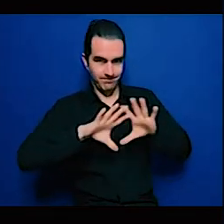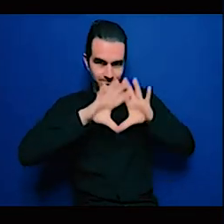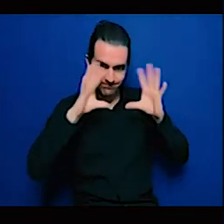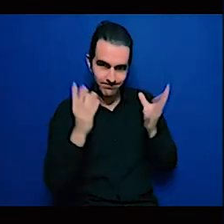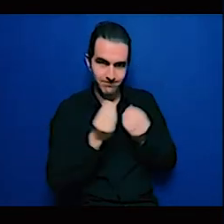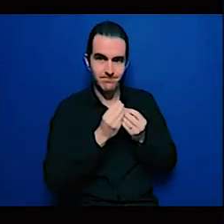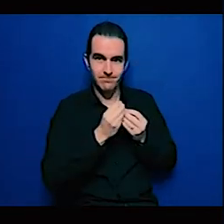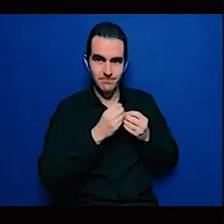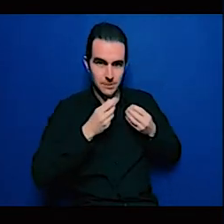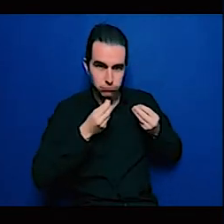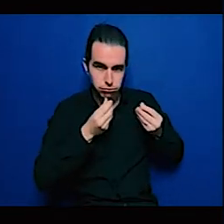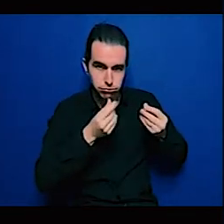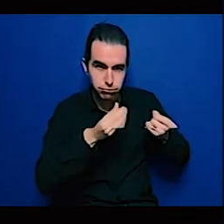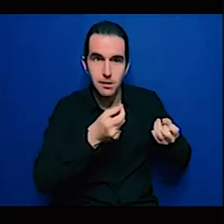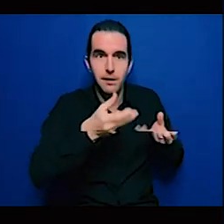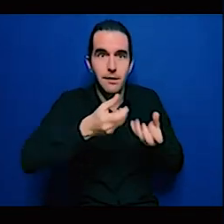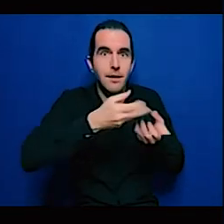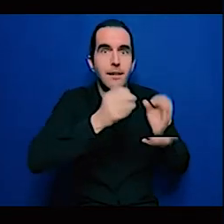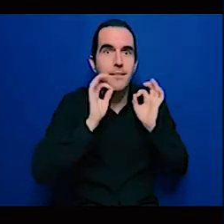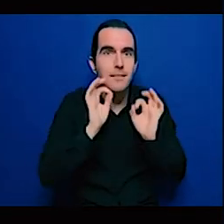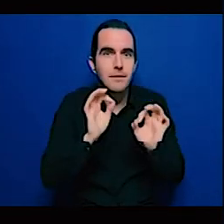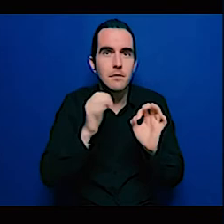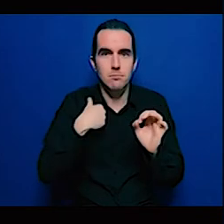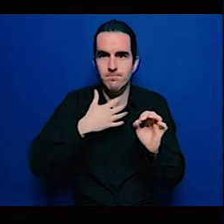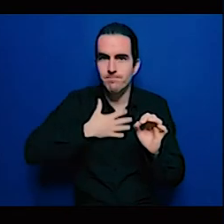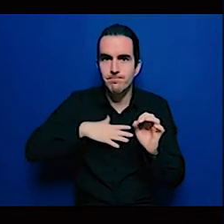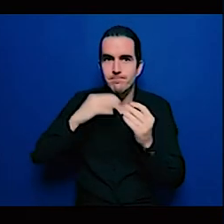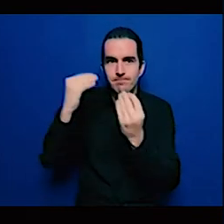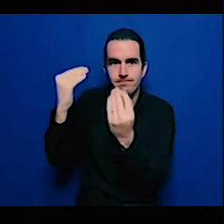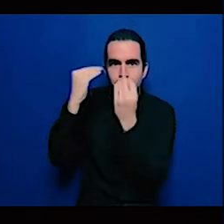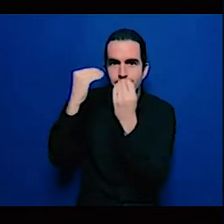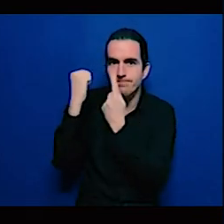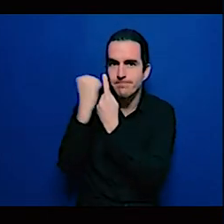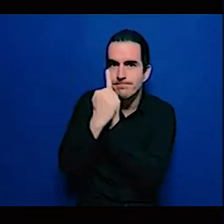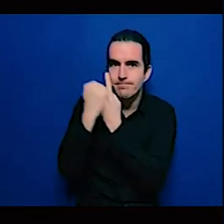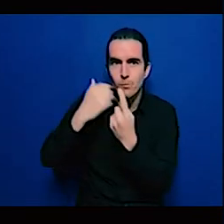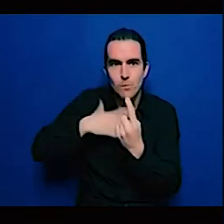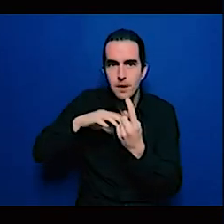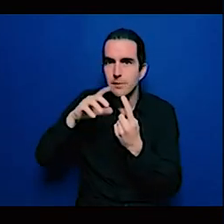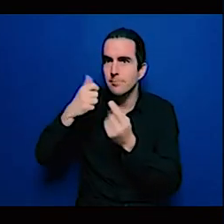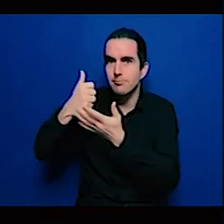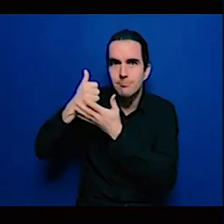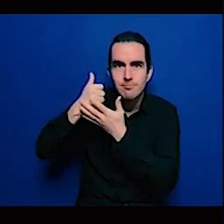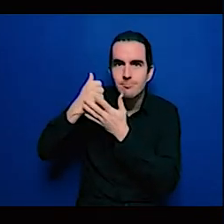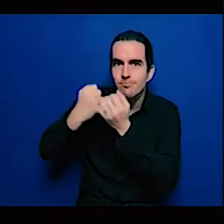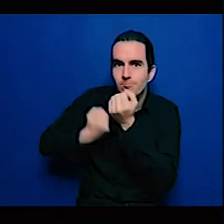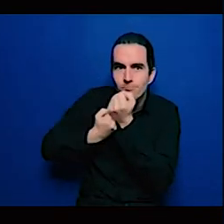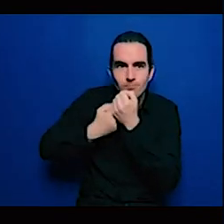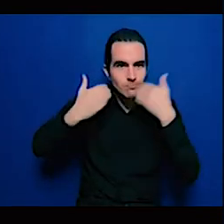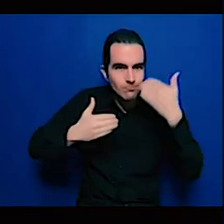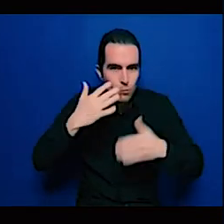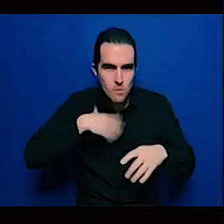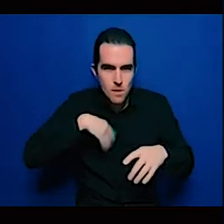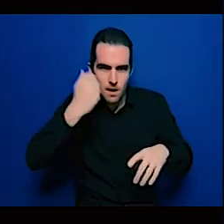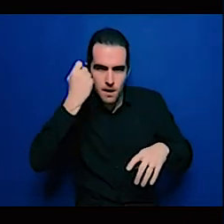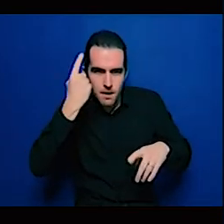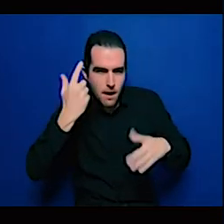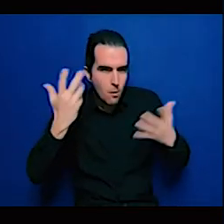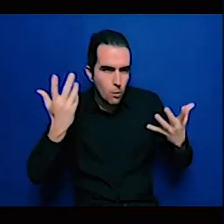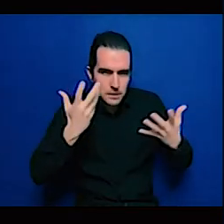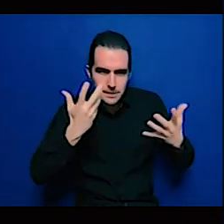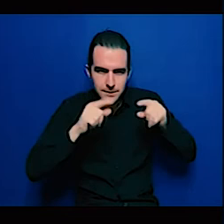or regulatory framework they need to have the policies in place they need to have the data you know so we know where to